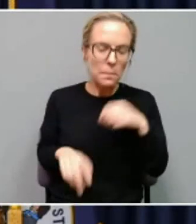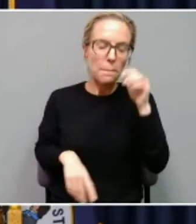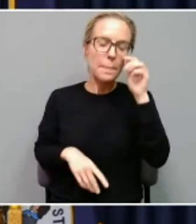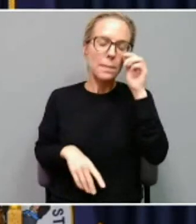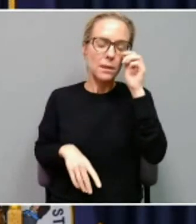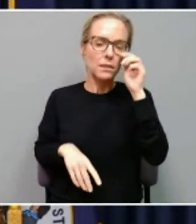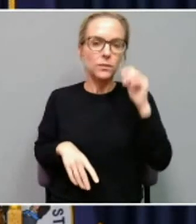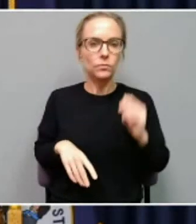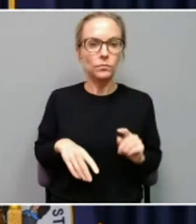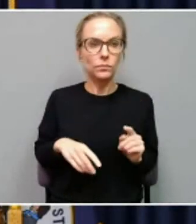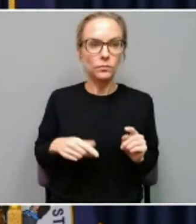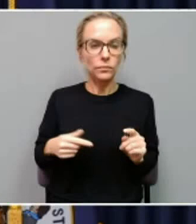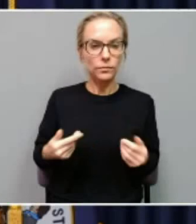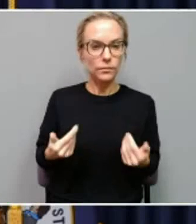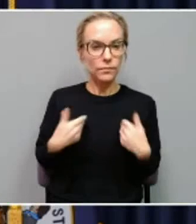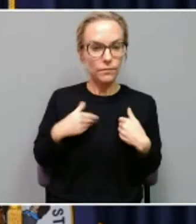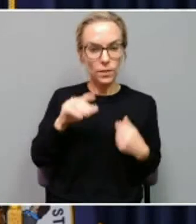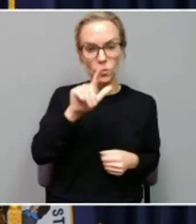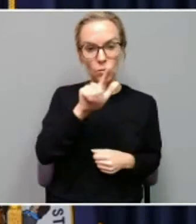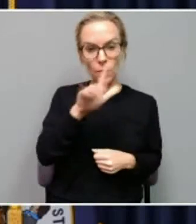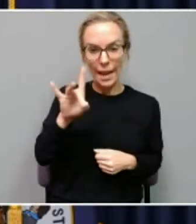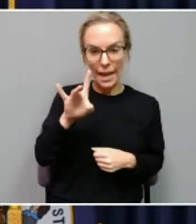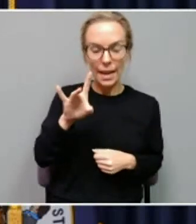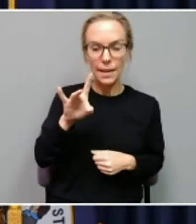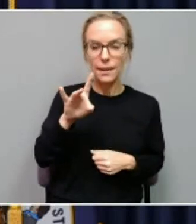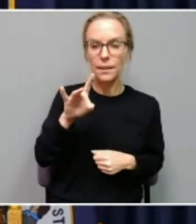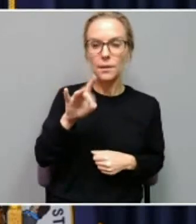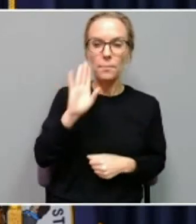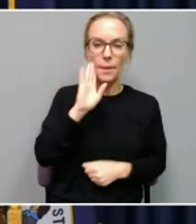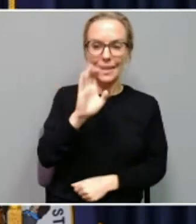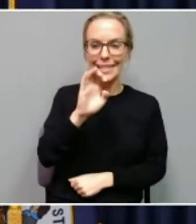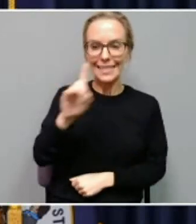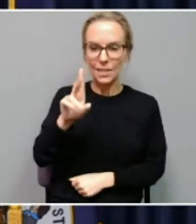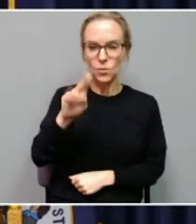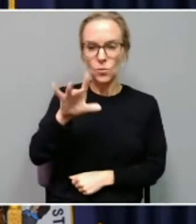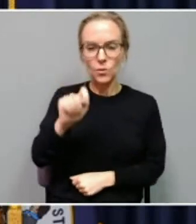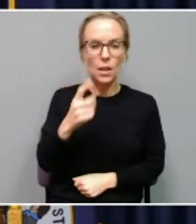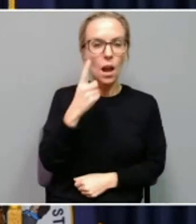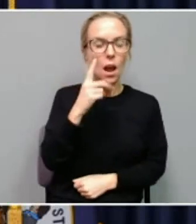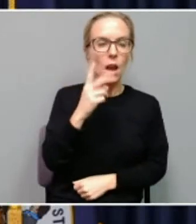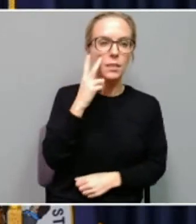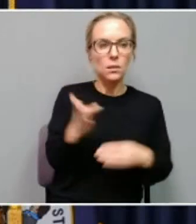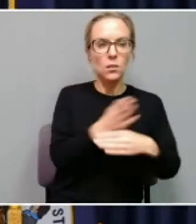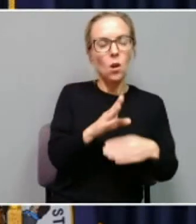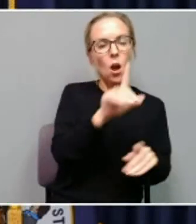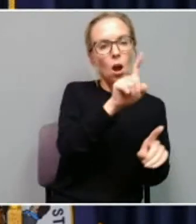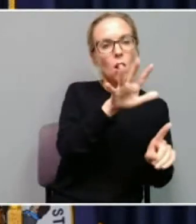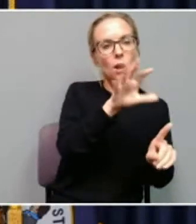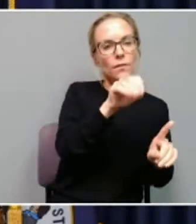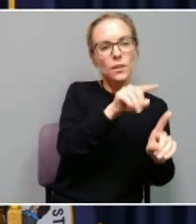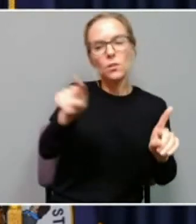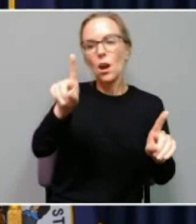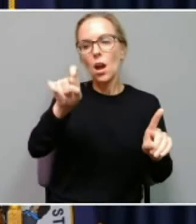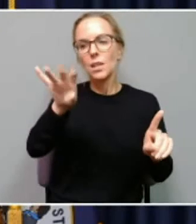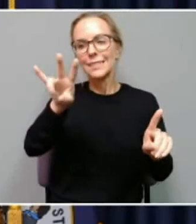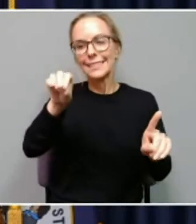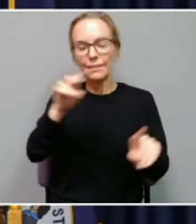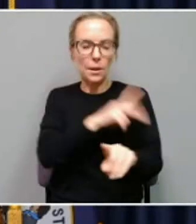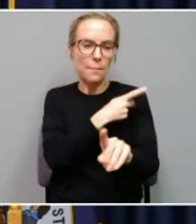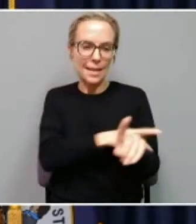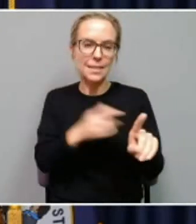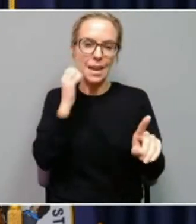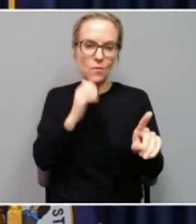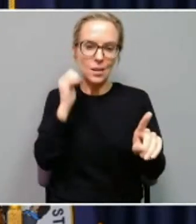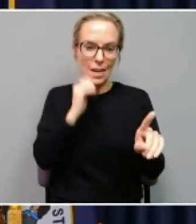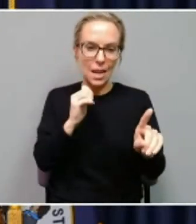We have a 28-bed ED unit, and we're seeing 150 to 170 patients a day right now through our 28